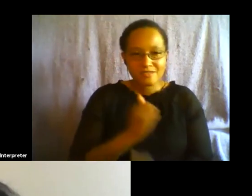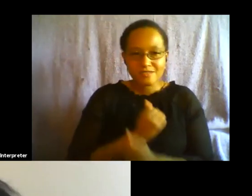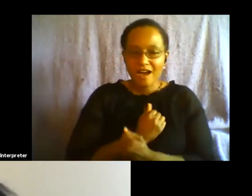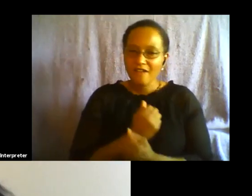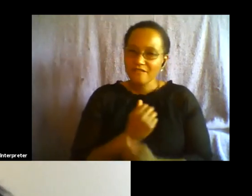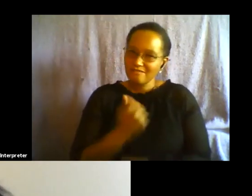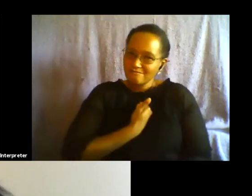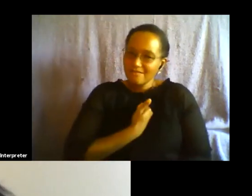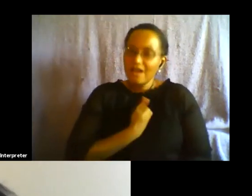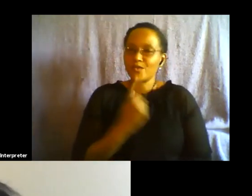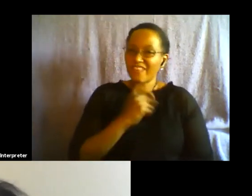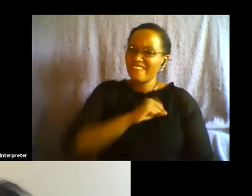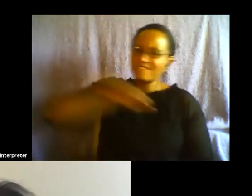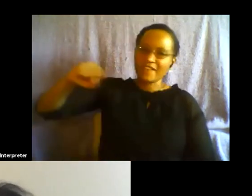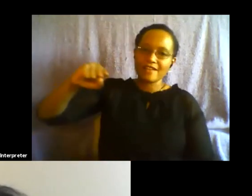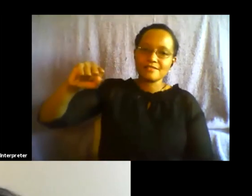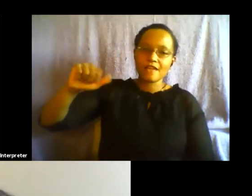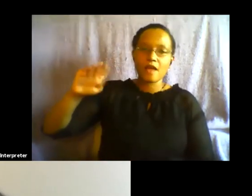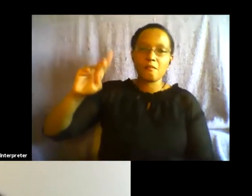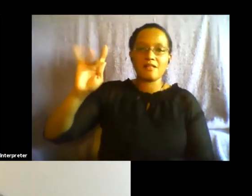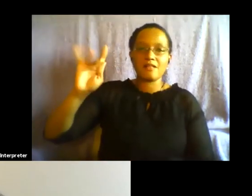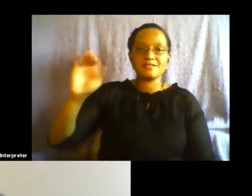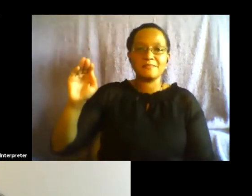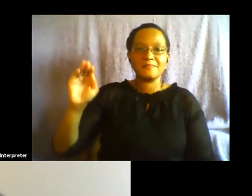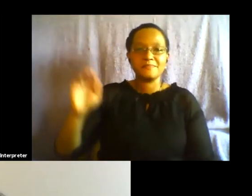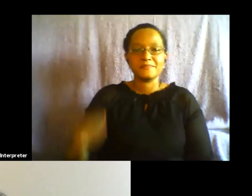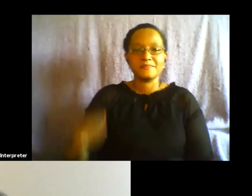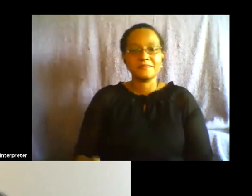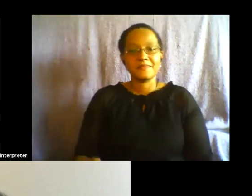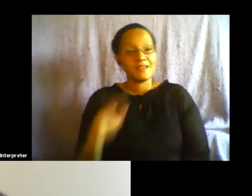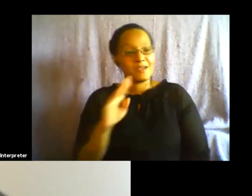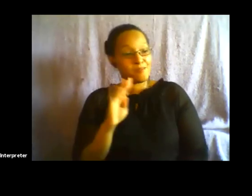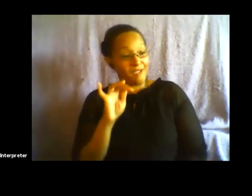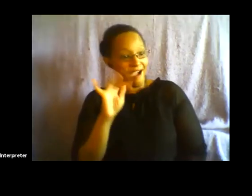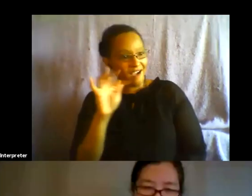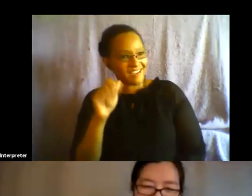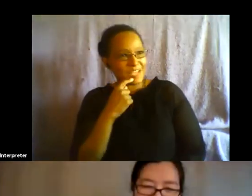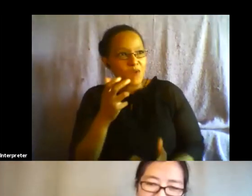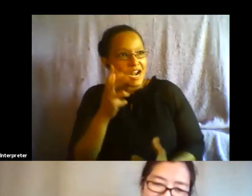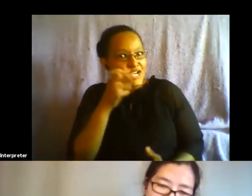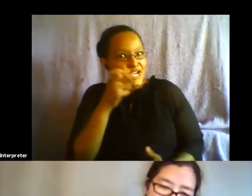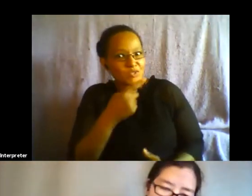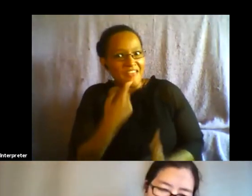fight ableism we need your um recording of saying that over and over again